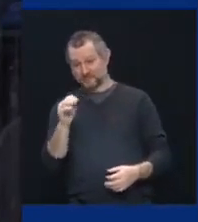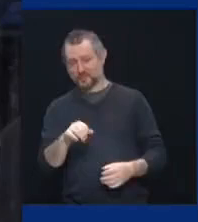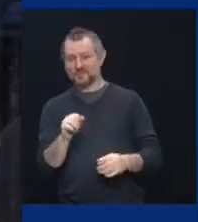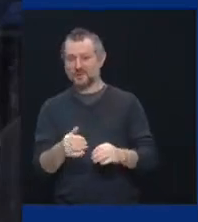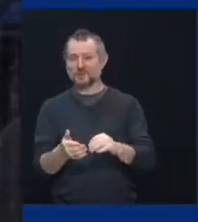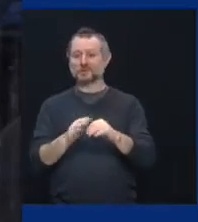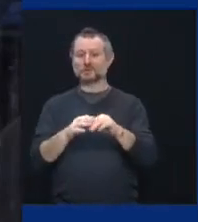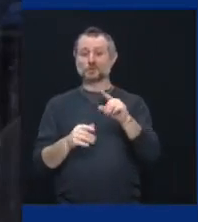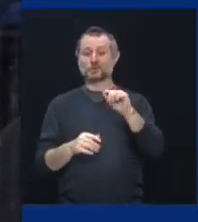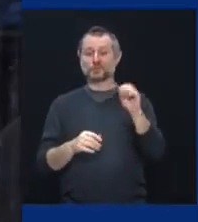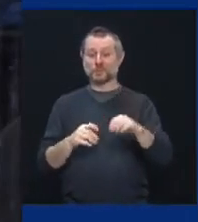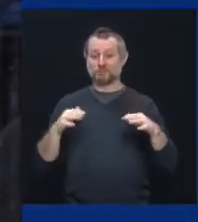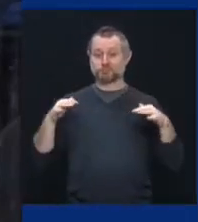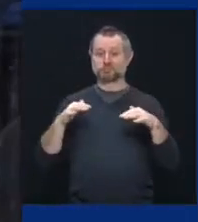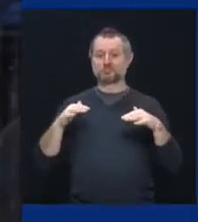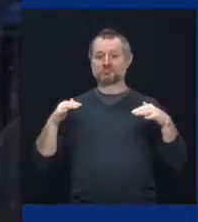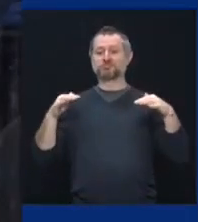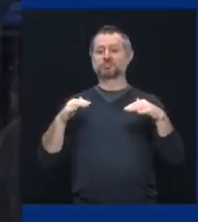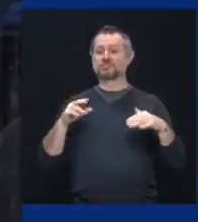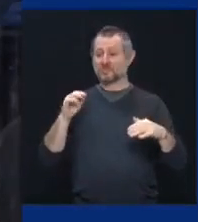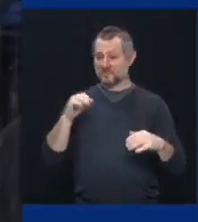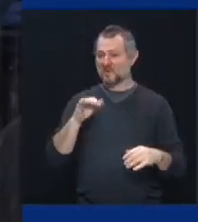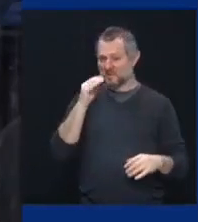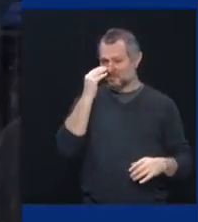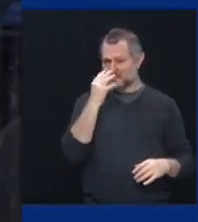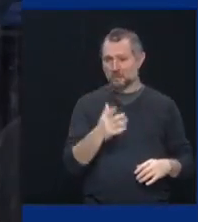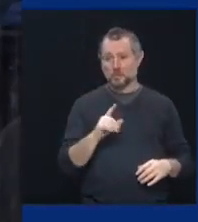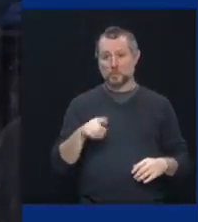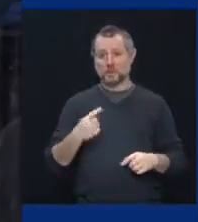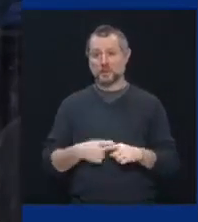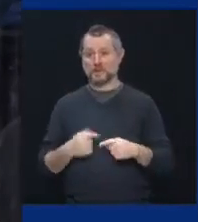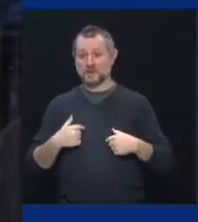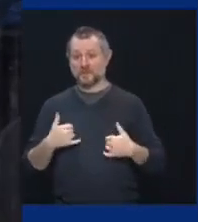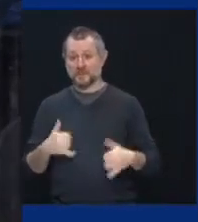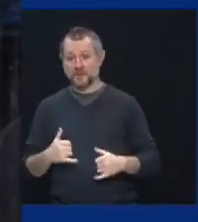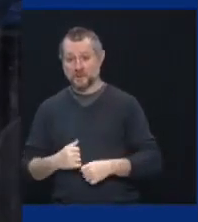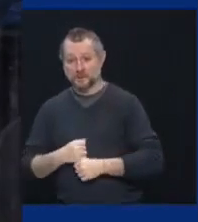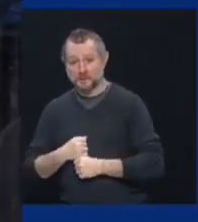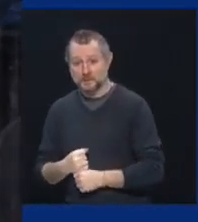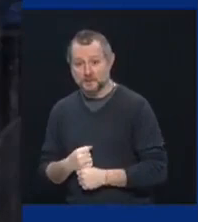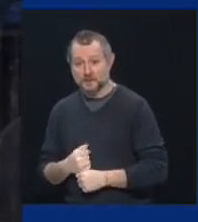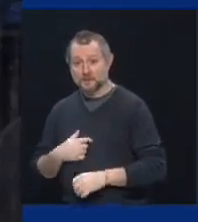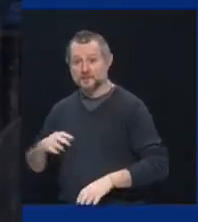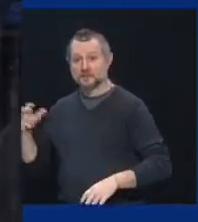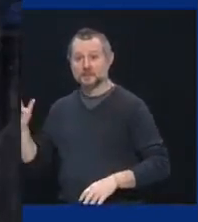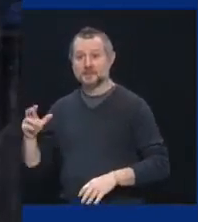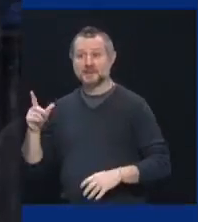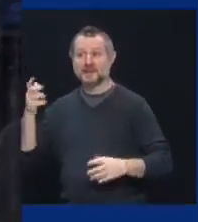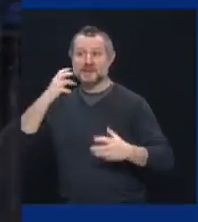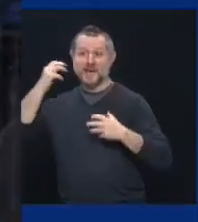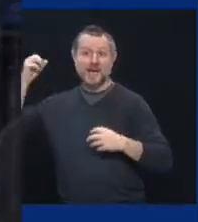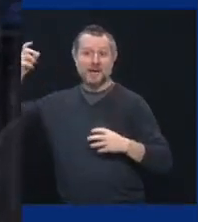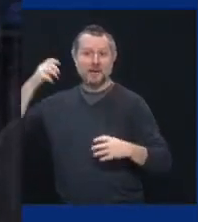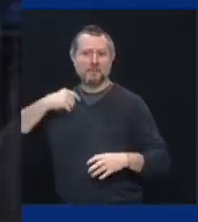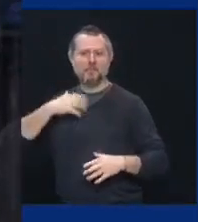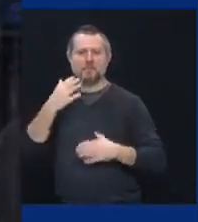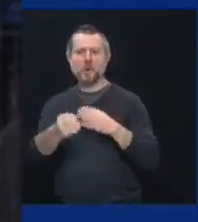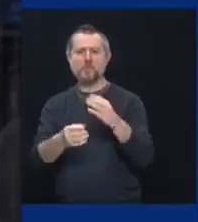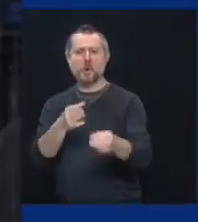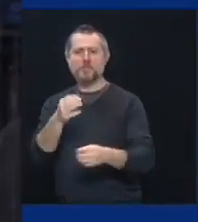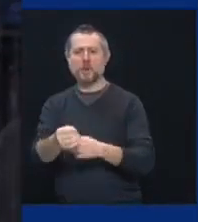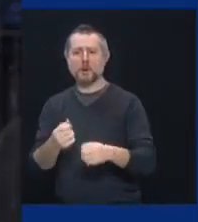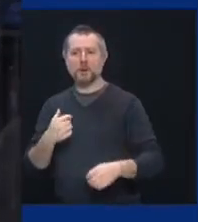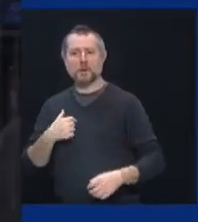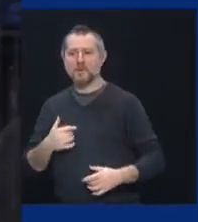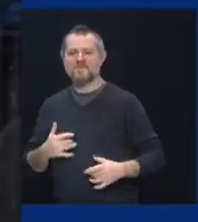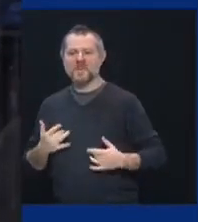there's no doubt about it. When you play in front of a big crowd and they're cheering you or booing you, the Bronx cheer, man, there's nothing like it. And